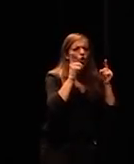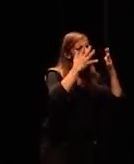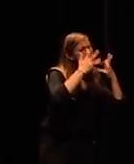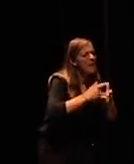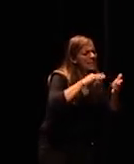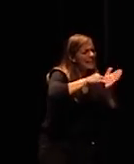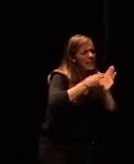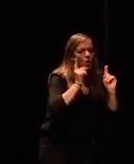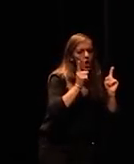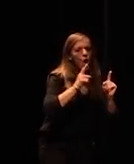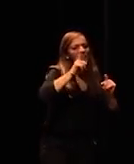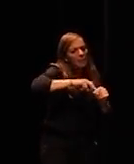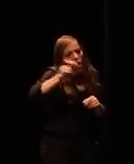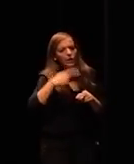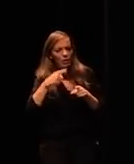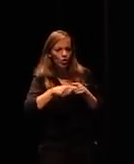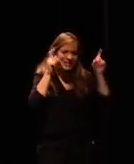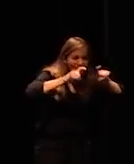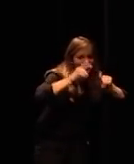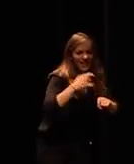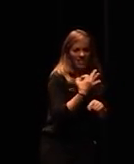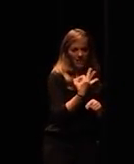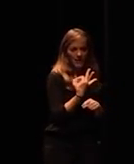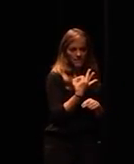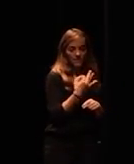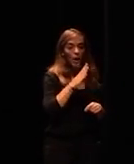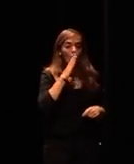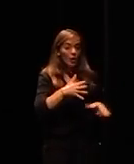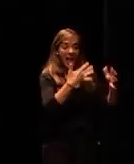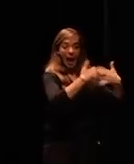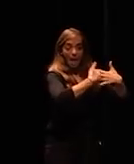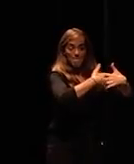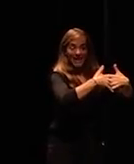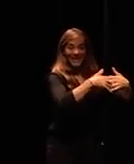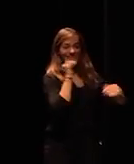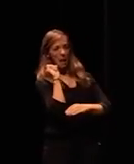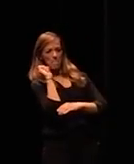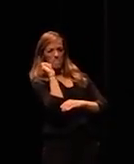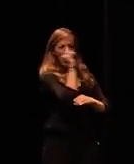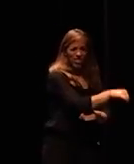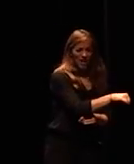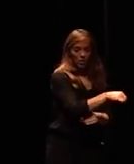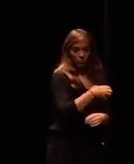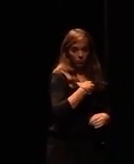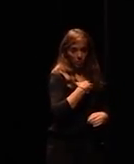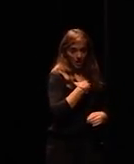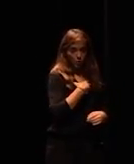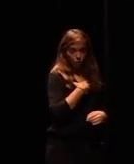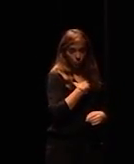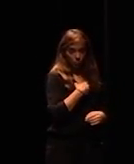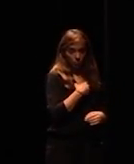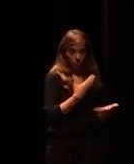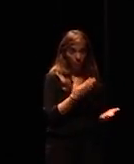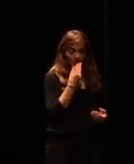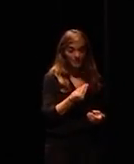because we're not going to beat machines in these disciplines in the near future so bottom line is we